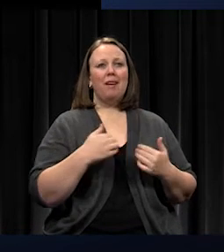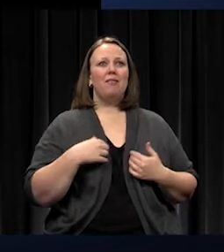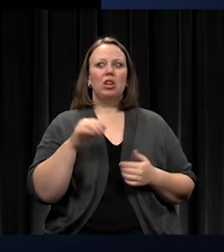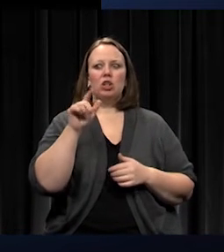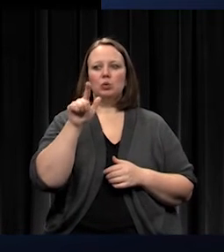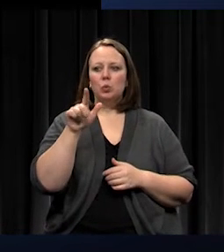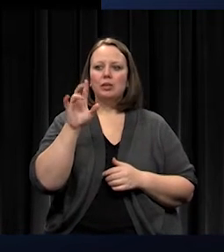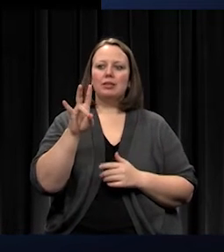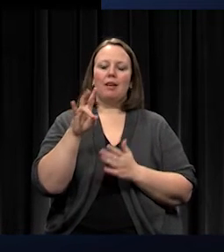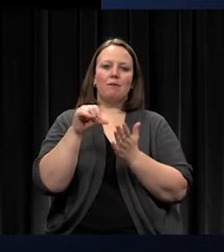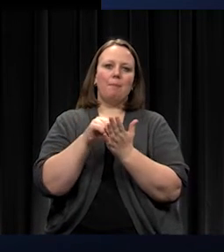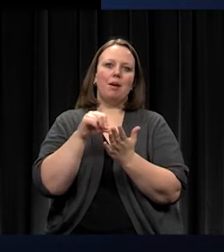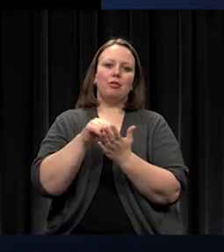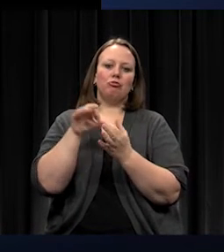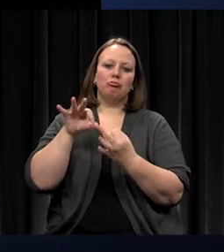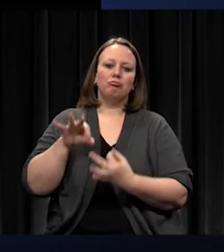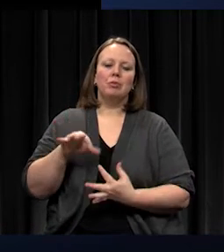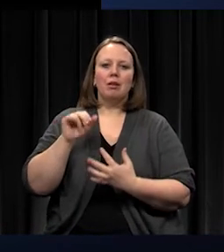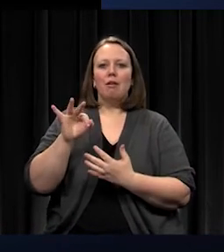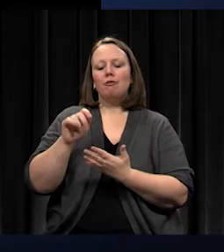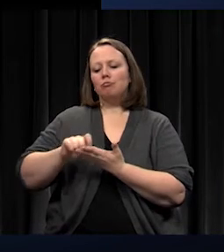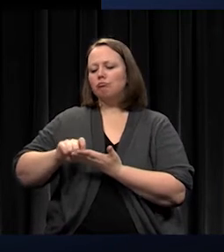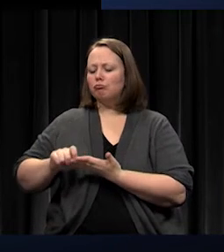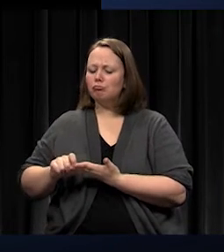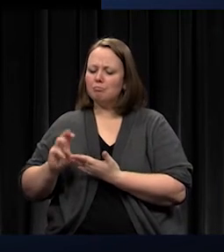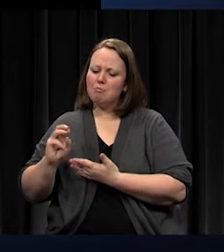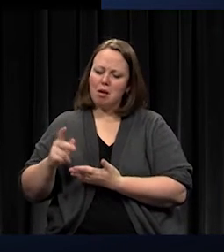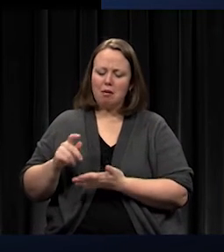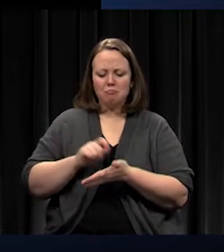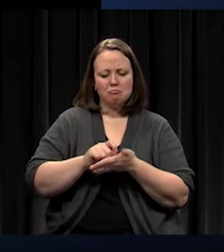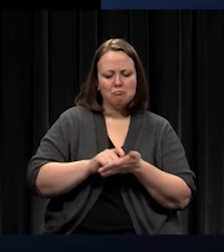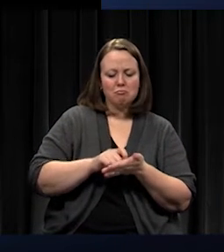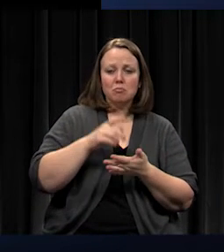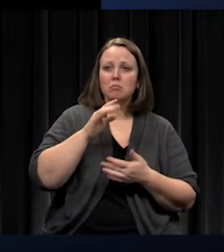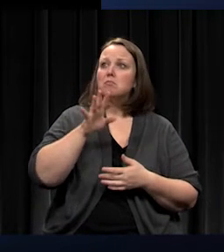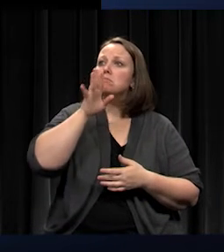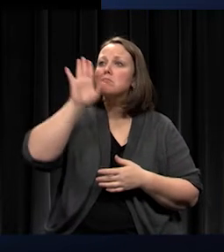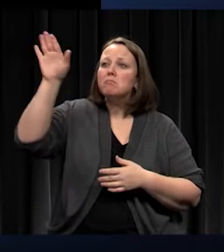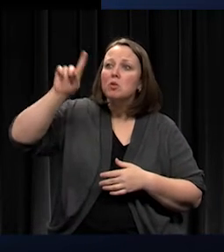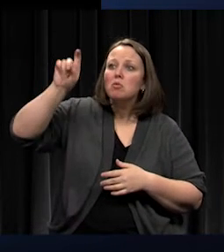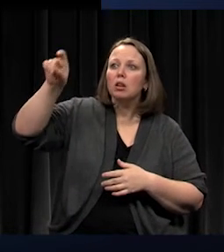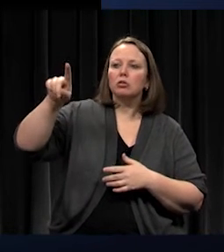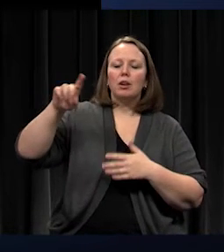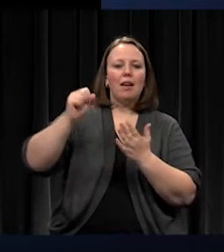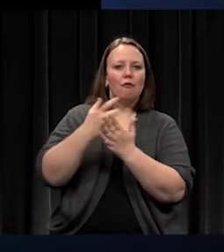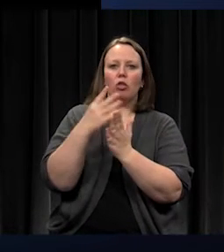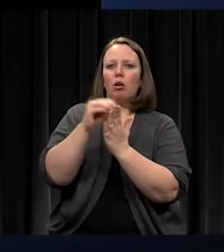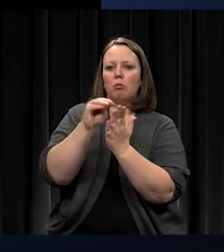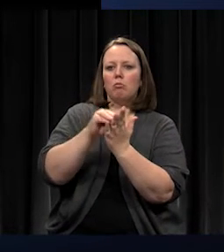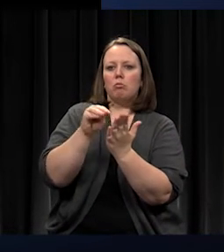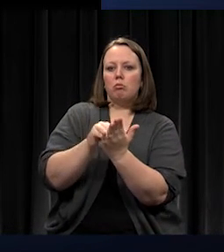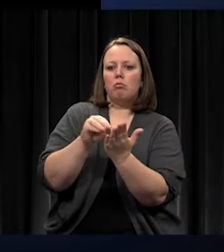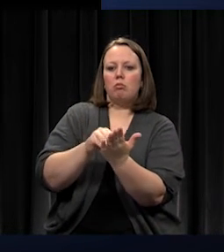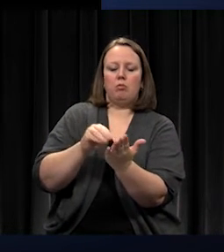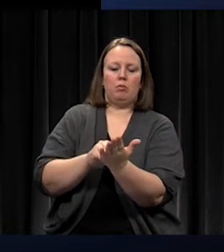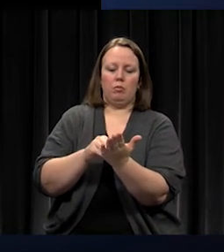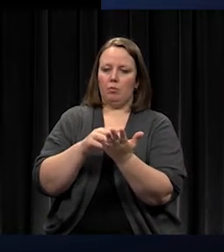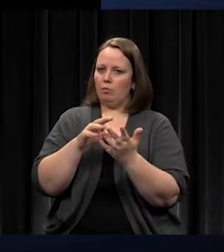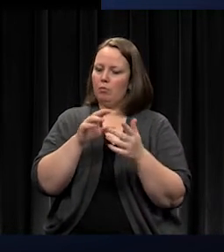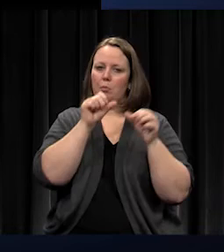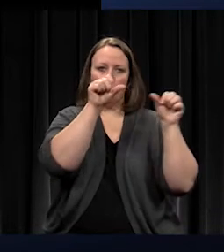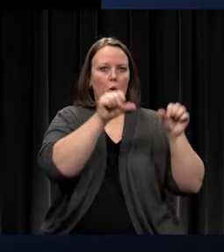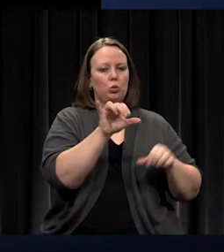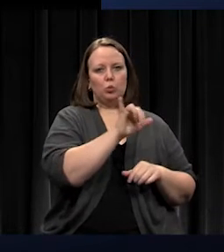or wrote a note on an index card or asked a question out loud, we memorialized that and have reported that out. So great